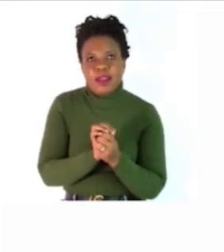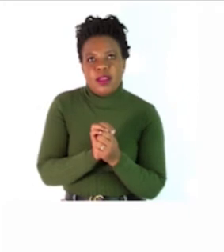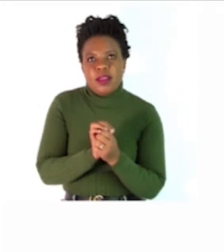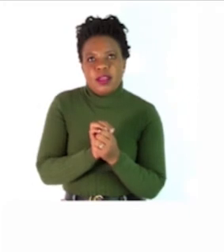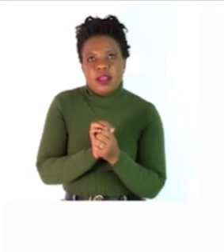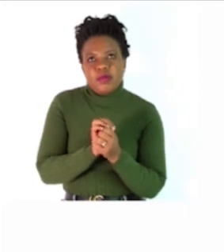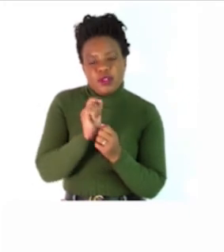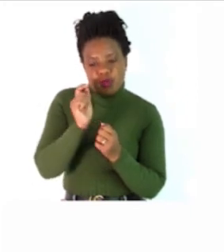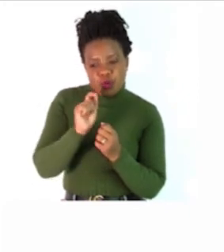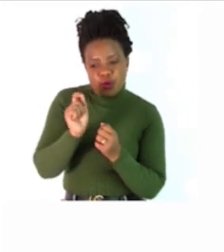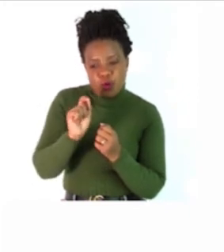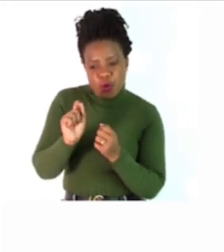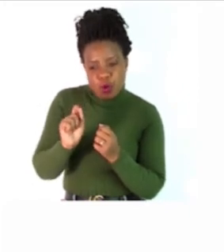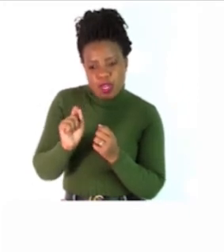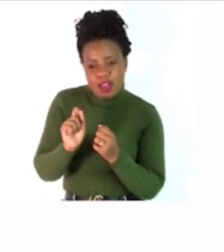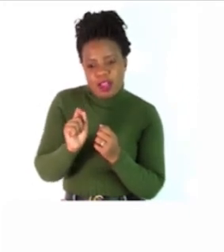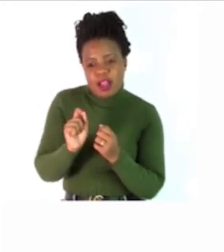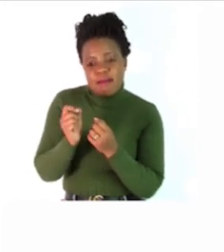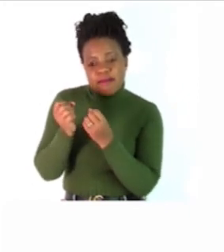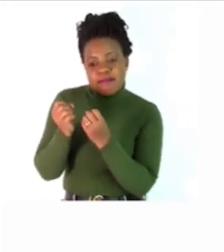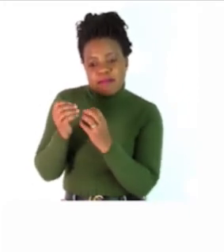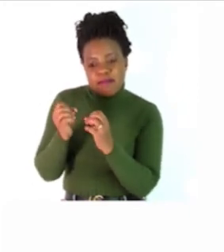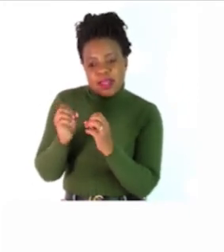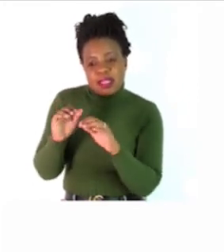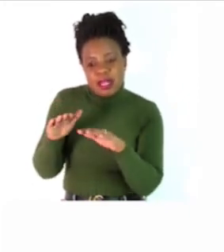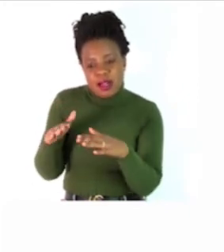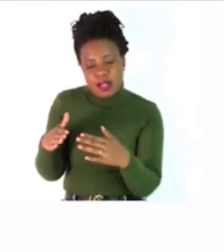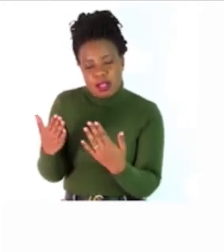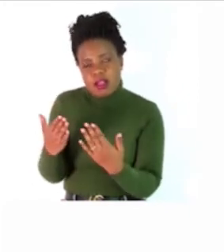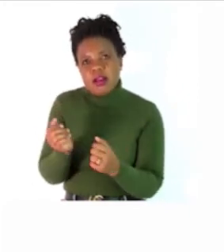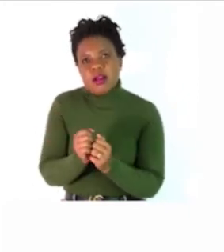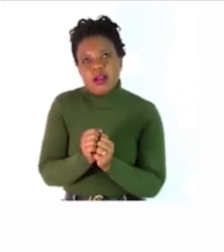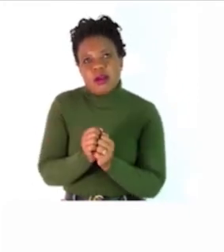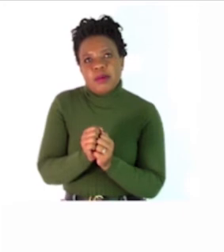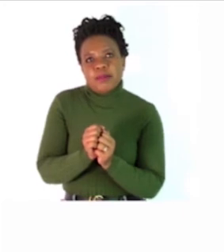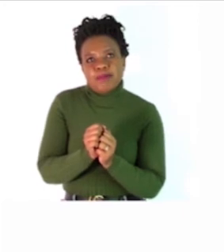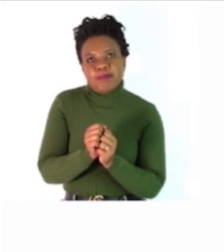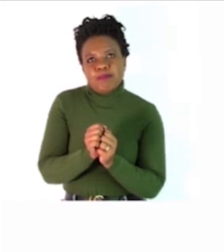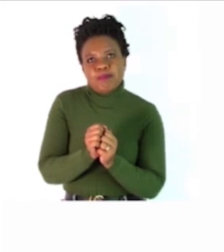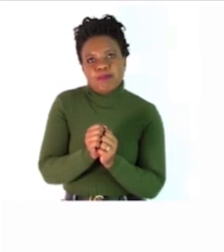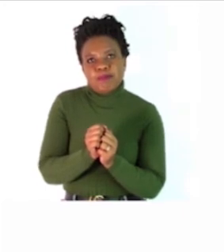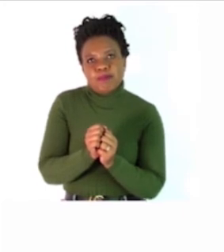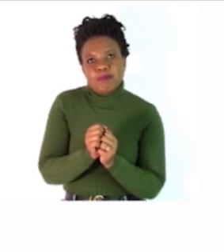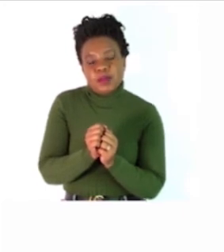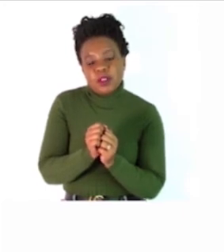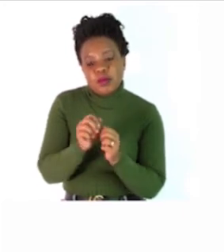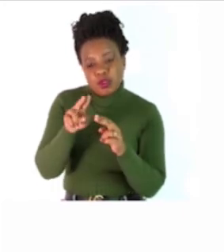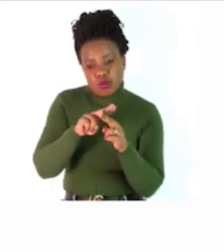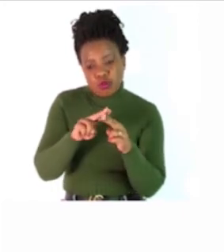of each of these nouns by following one of the first six rules you can see that